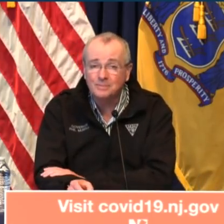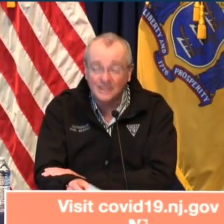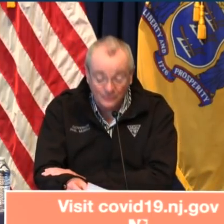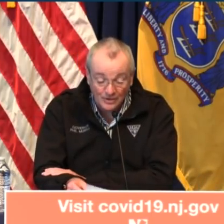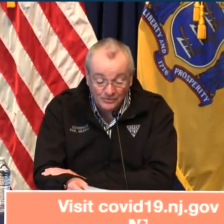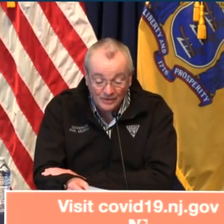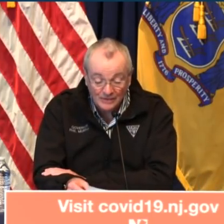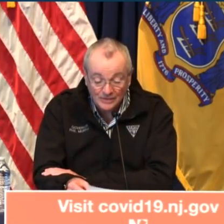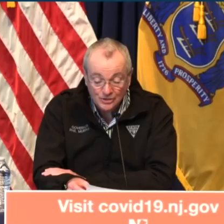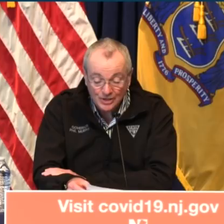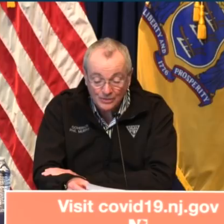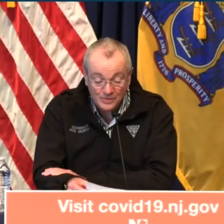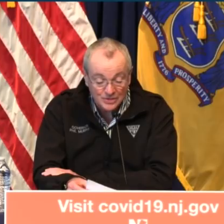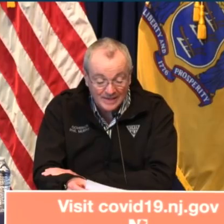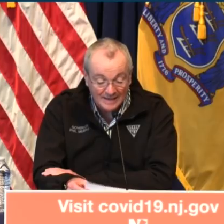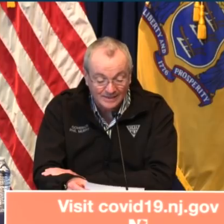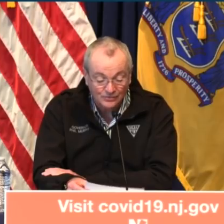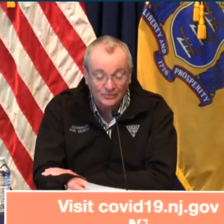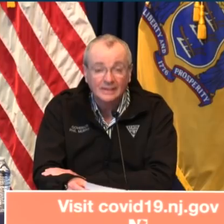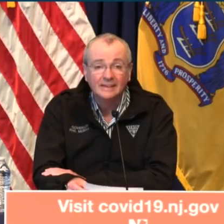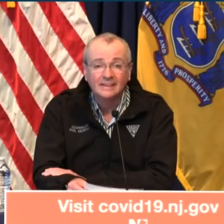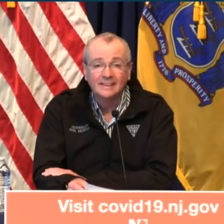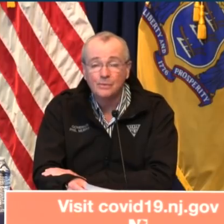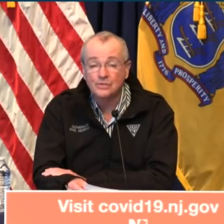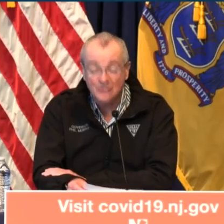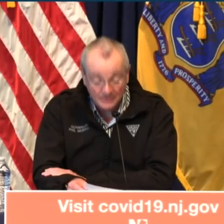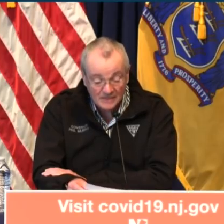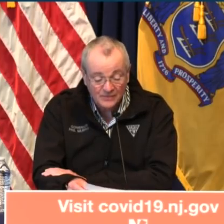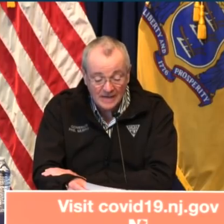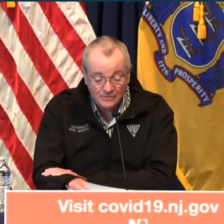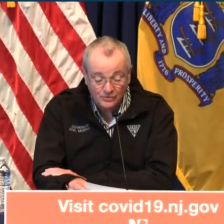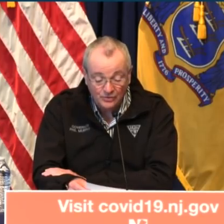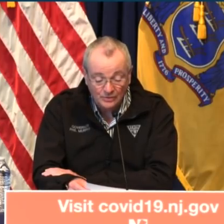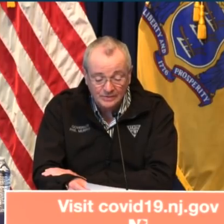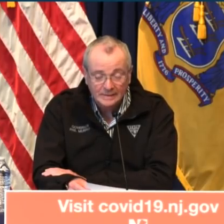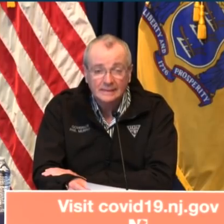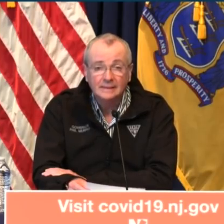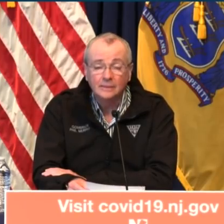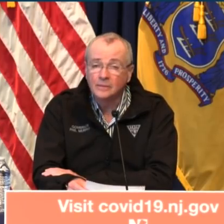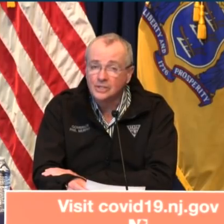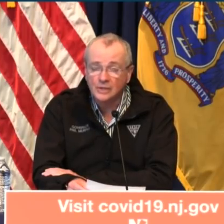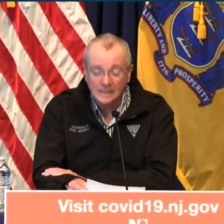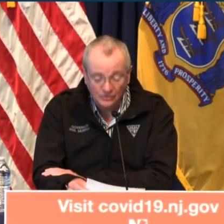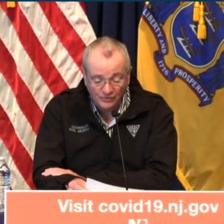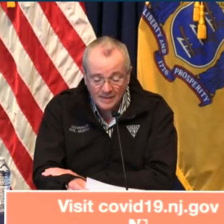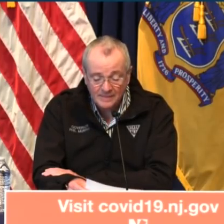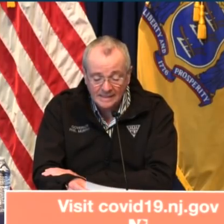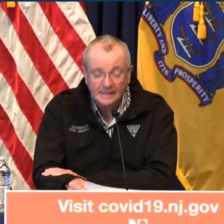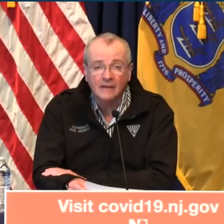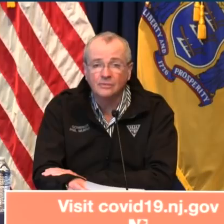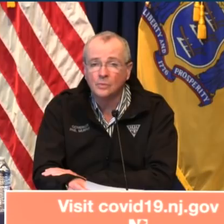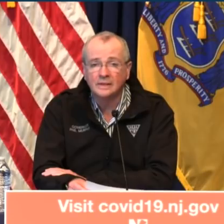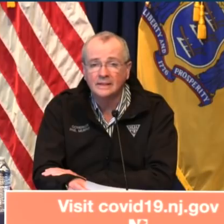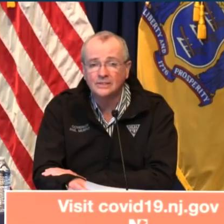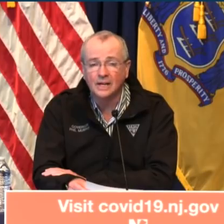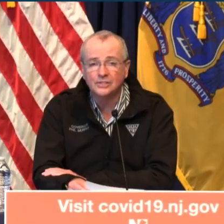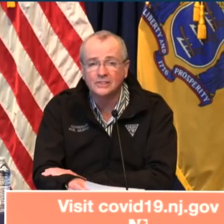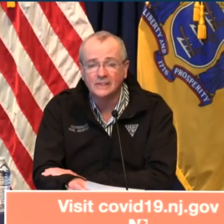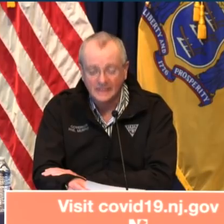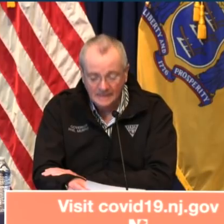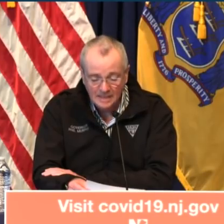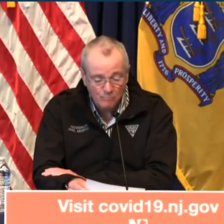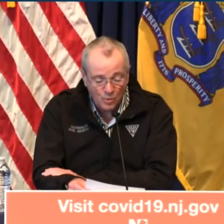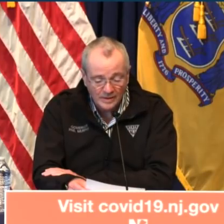instead of keeping it for himself, he shared it with his colleagues. He was 75 years old, and we joined his family and everyone he